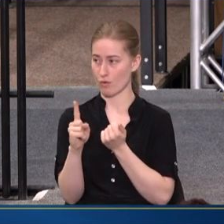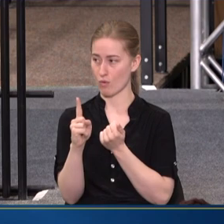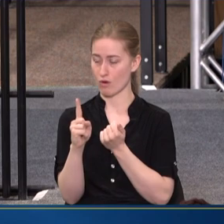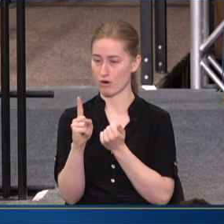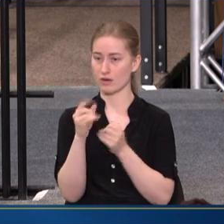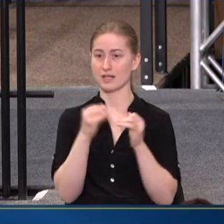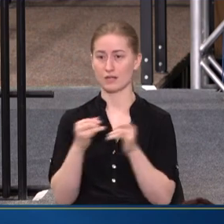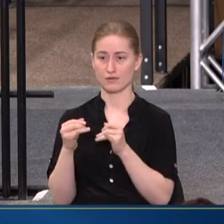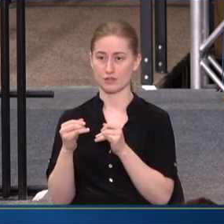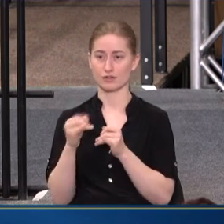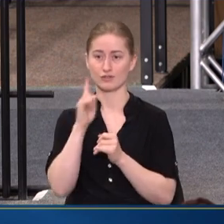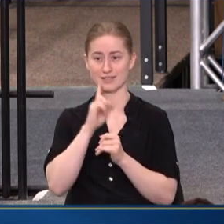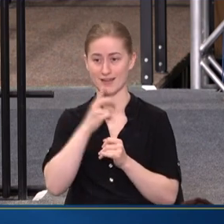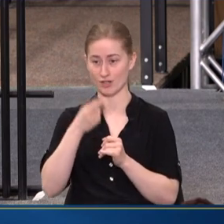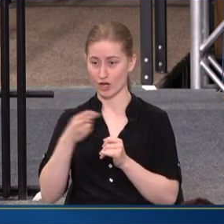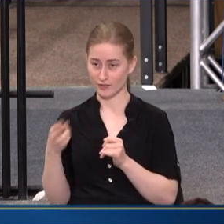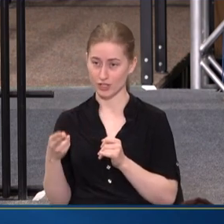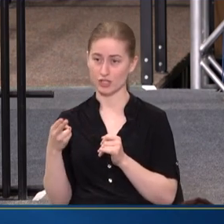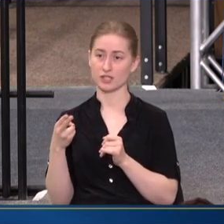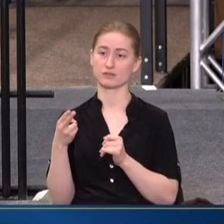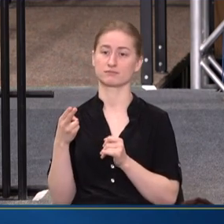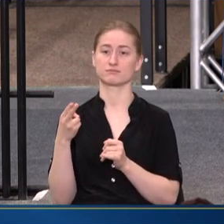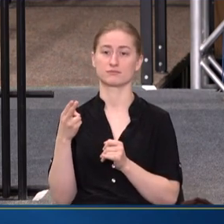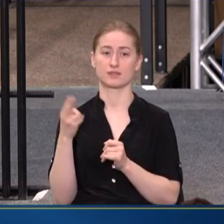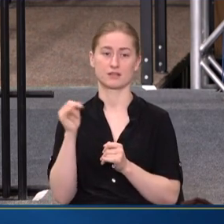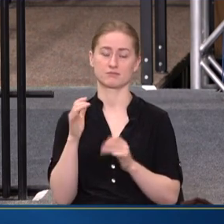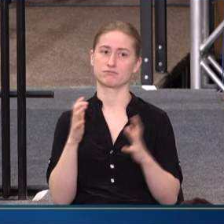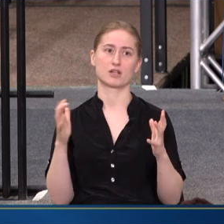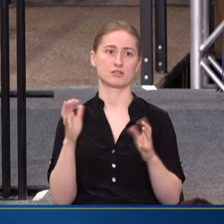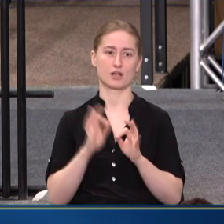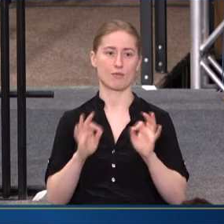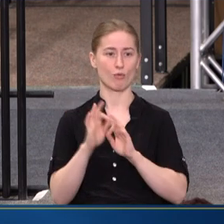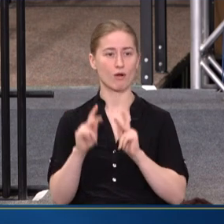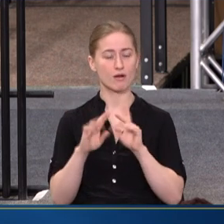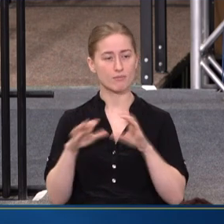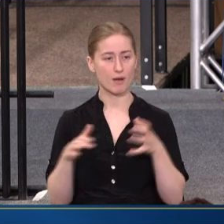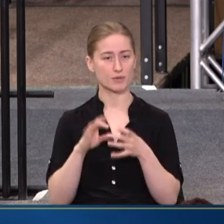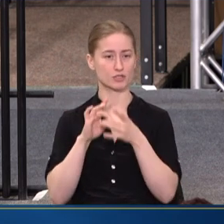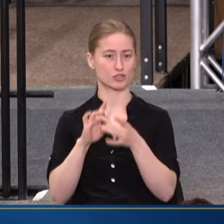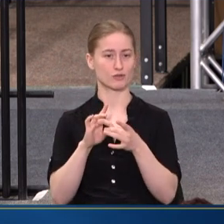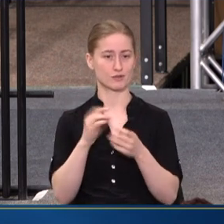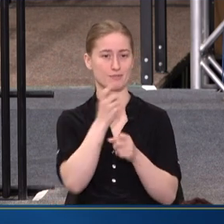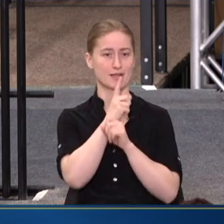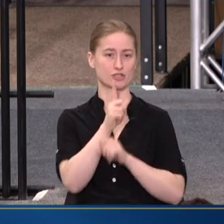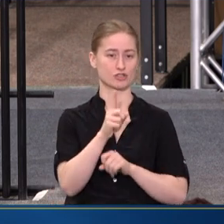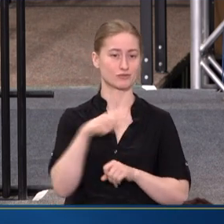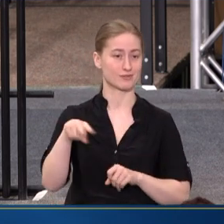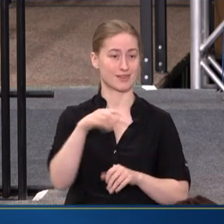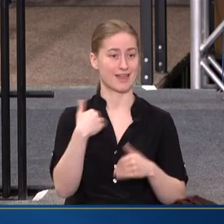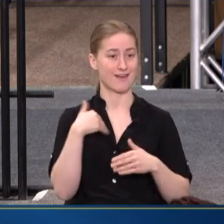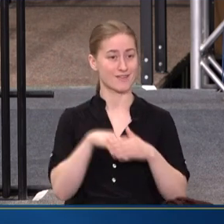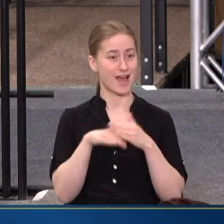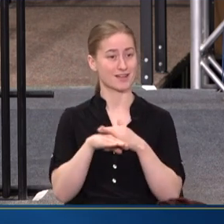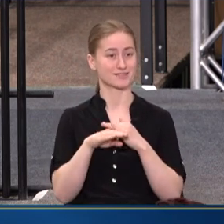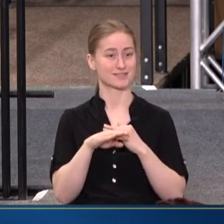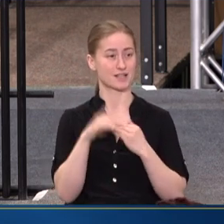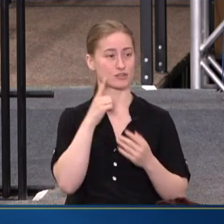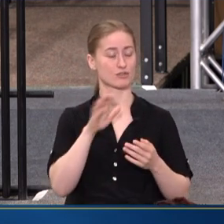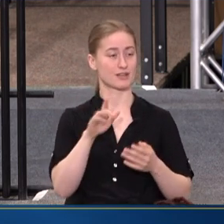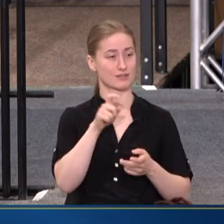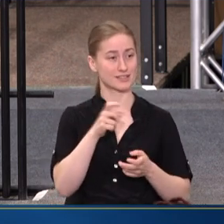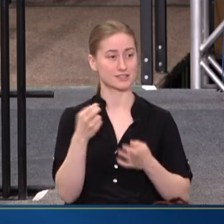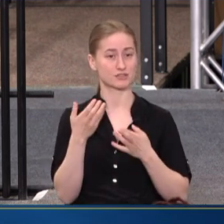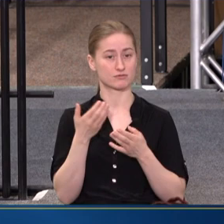INDIVIDUALS THAT DEAF AND HARD OF HEARING. AND THAT'S SUCH AN IMPORTANT POPULATION IN TERMS OF ENSURING THAT THEY HAVE ACCESS TO NEEDED SERVICES AND